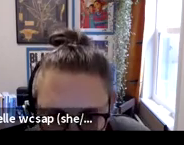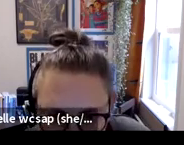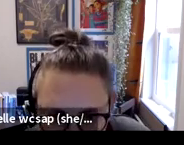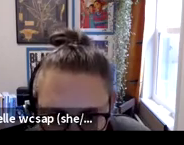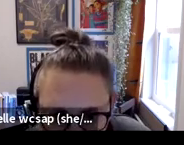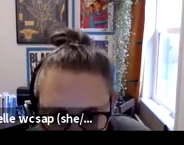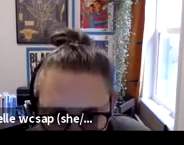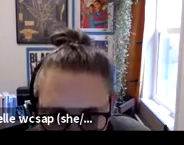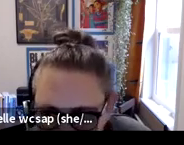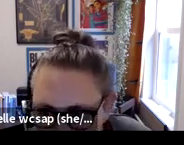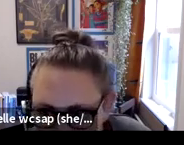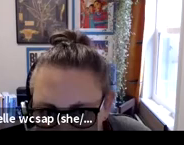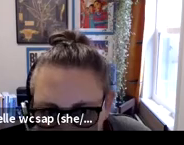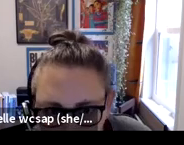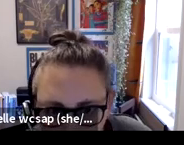switch.